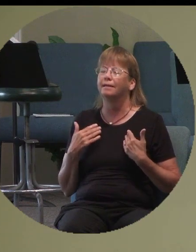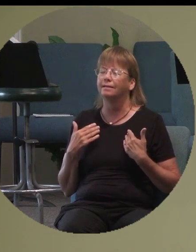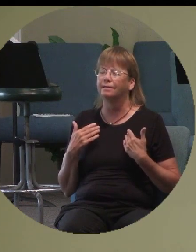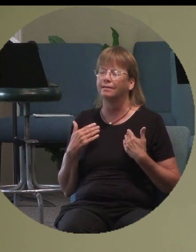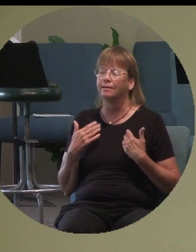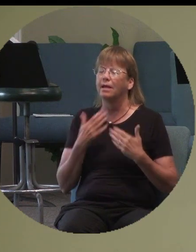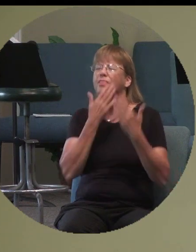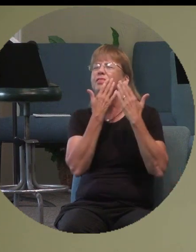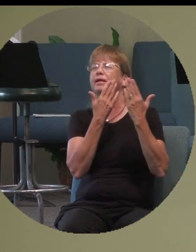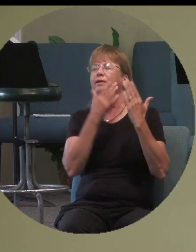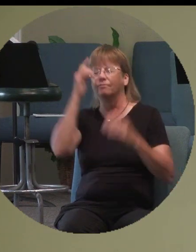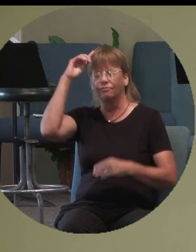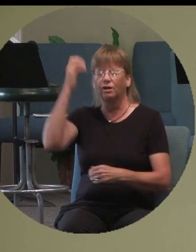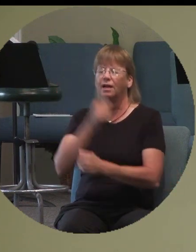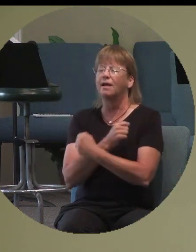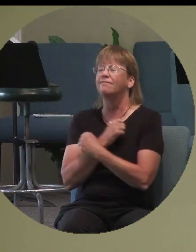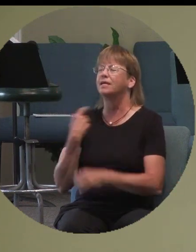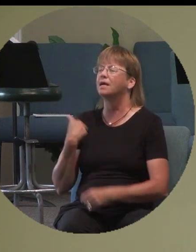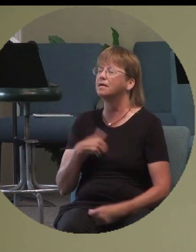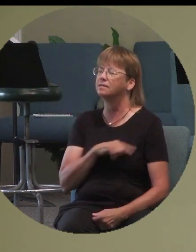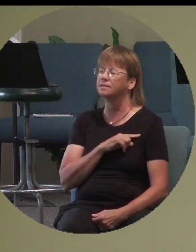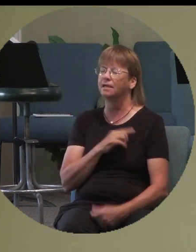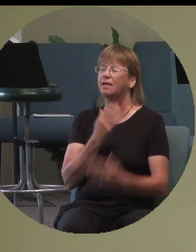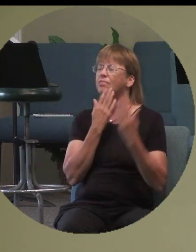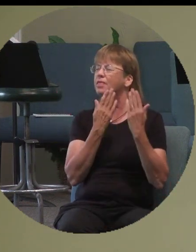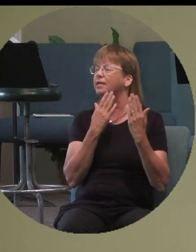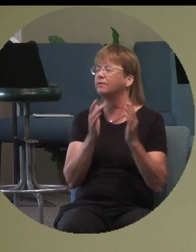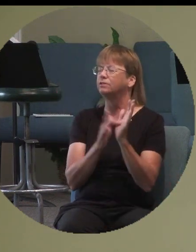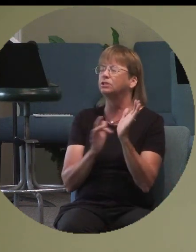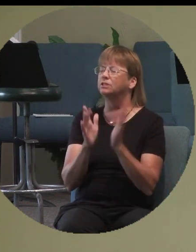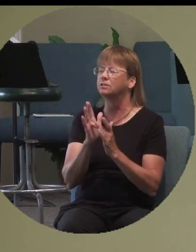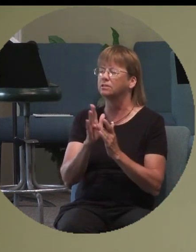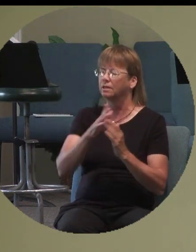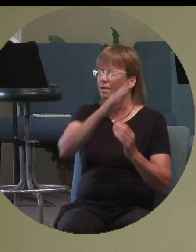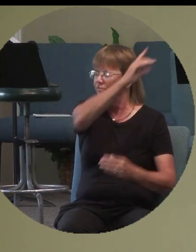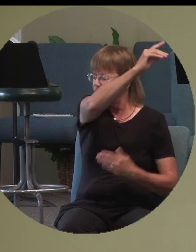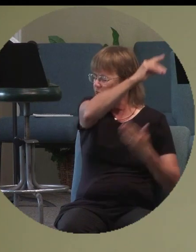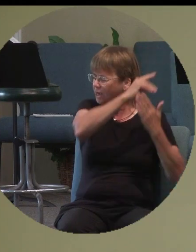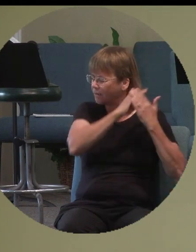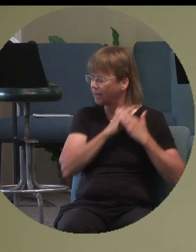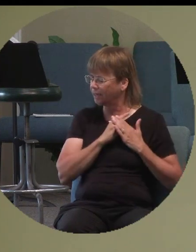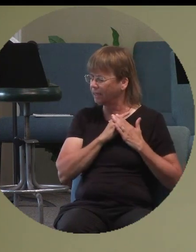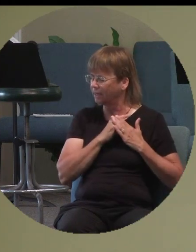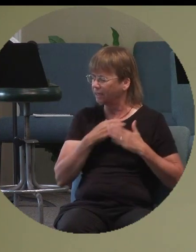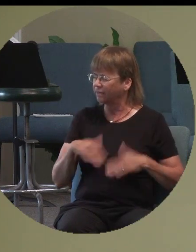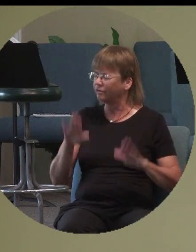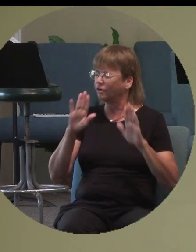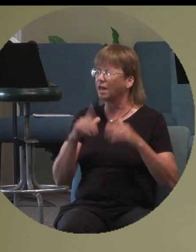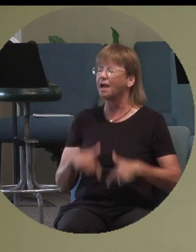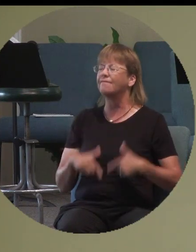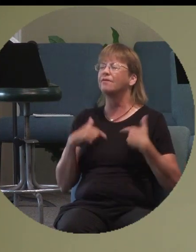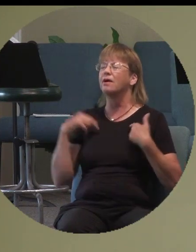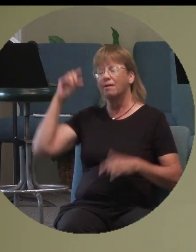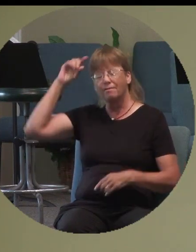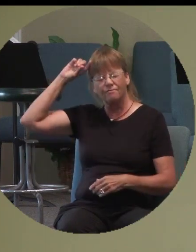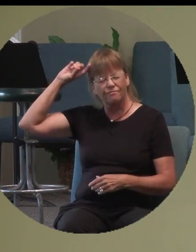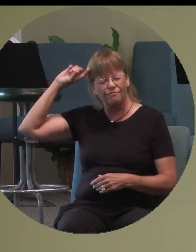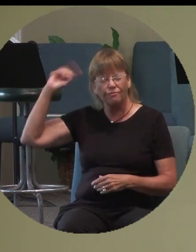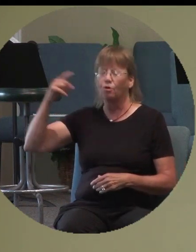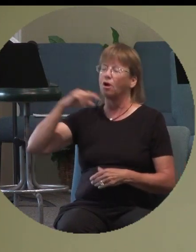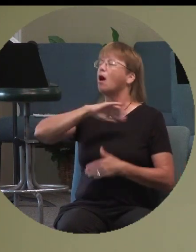Thank you for loving us, God. Thank you, Jesus, for coming and giving your life for all of us.